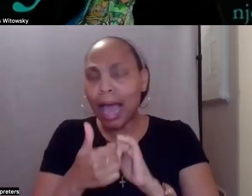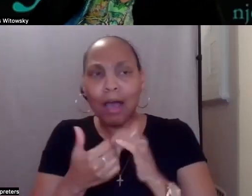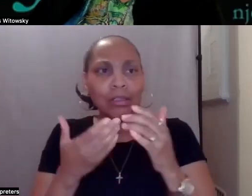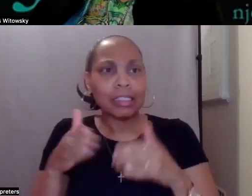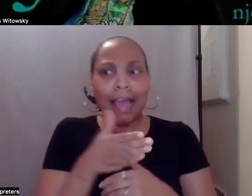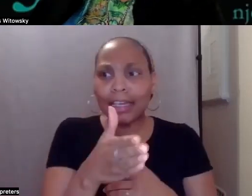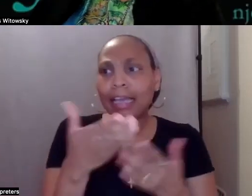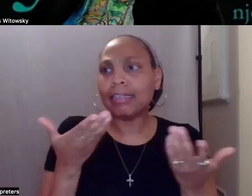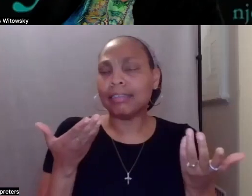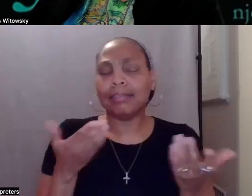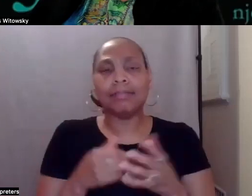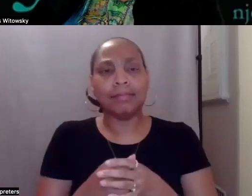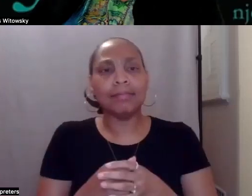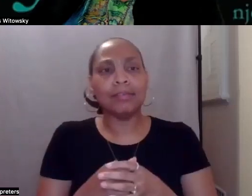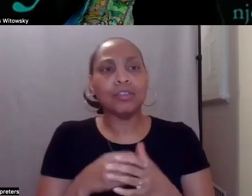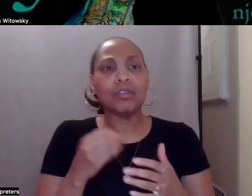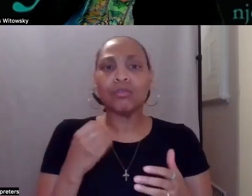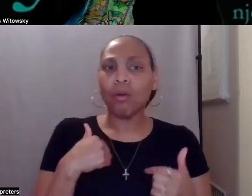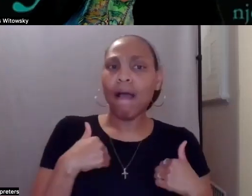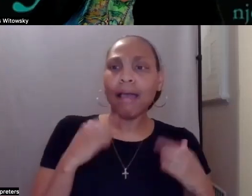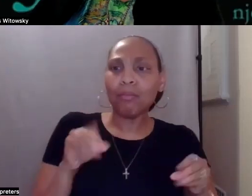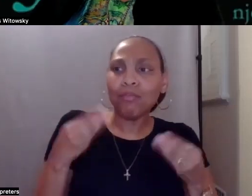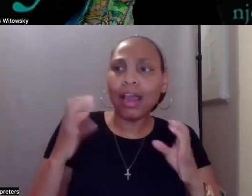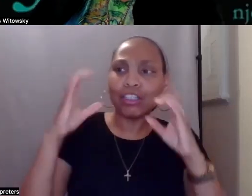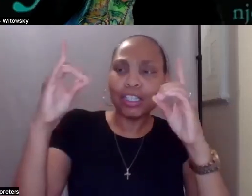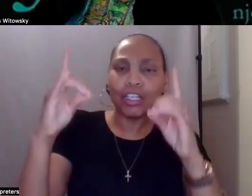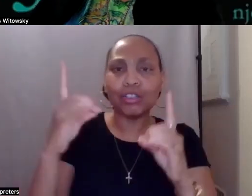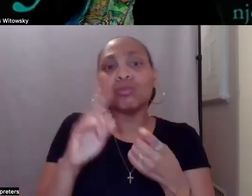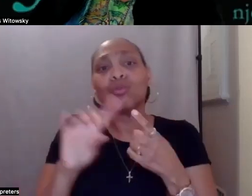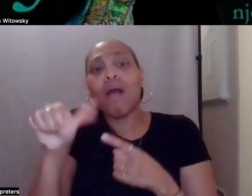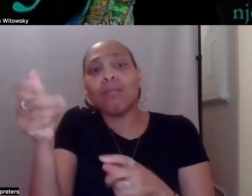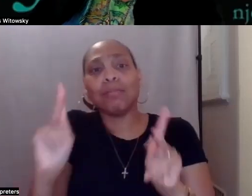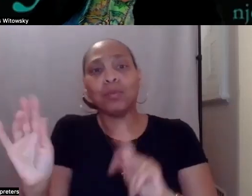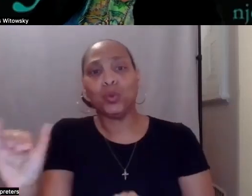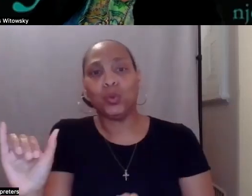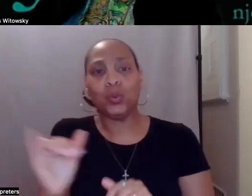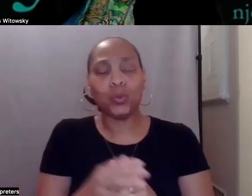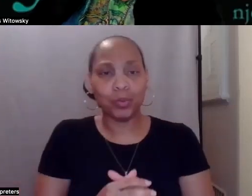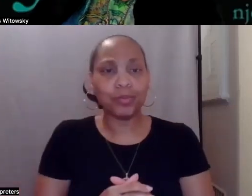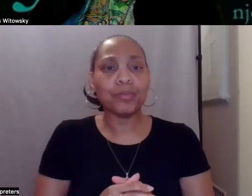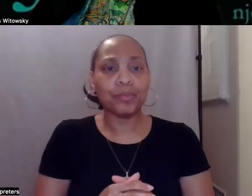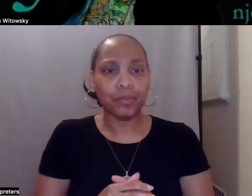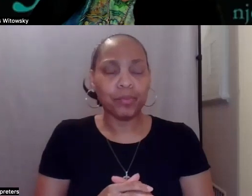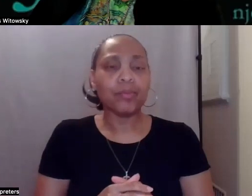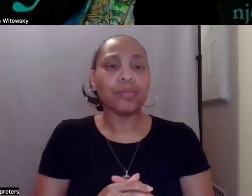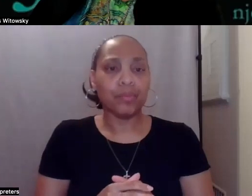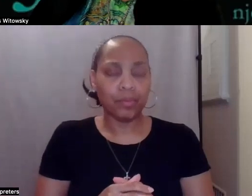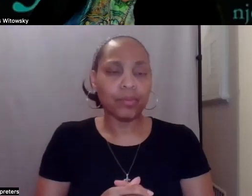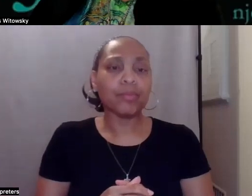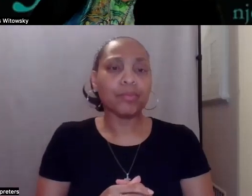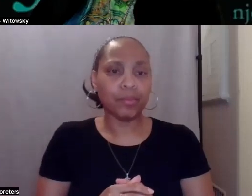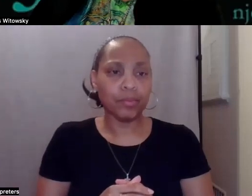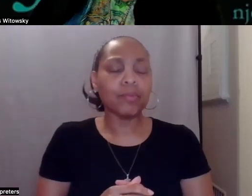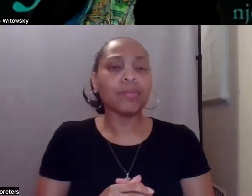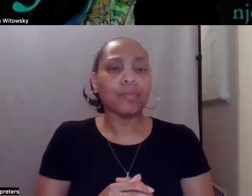to come in and provide education and try to navigate the system for people so that it's not